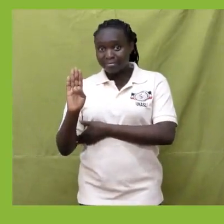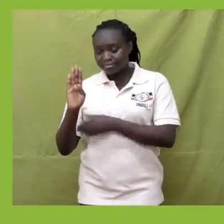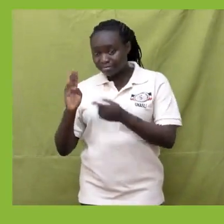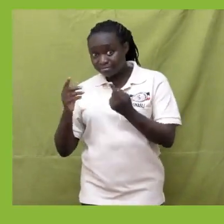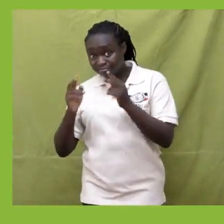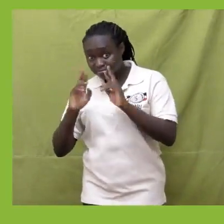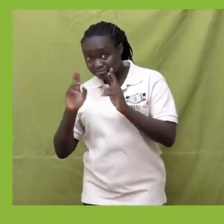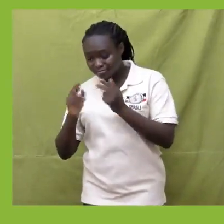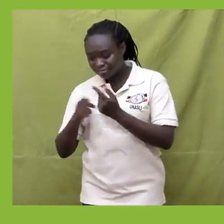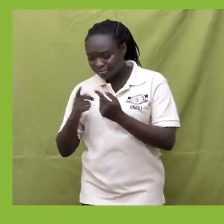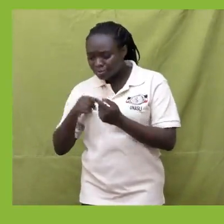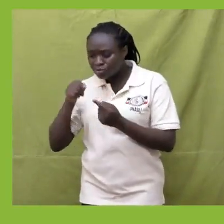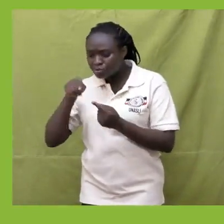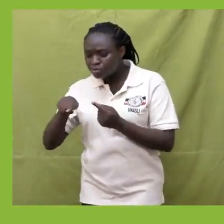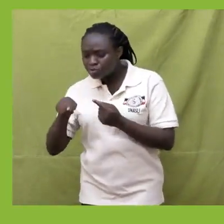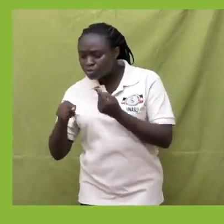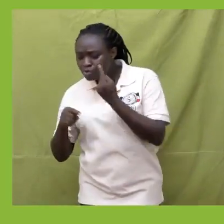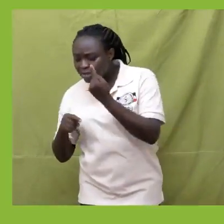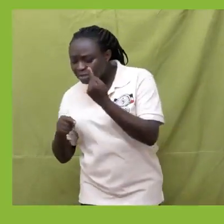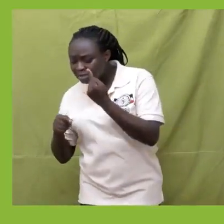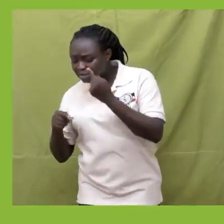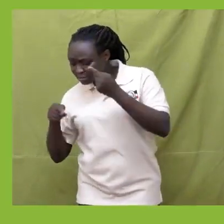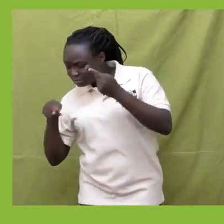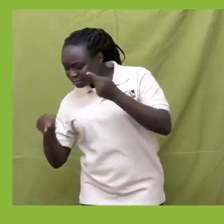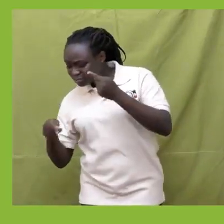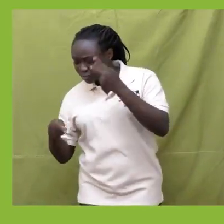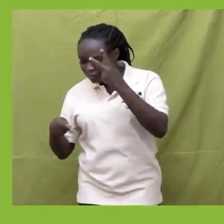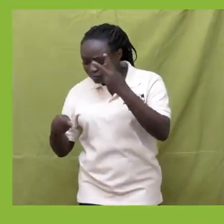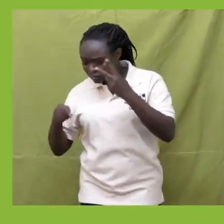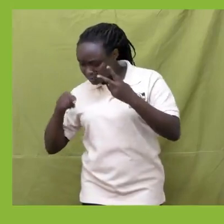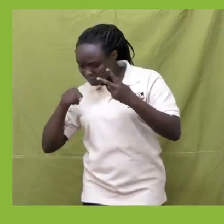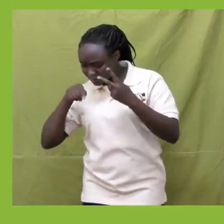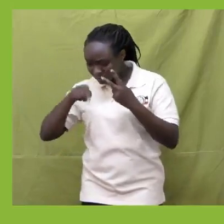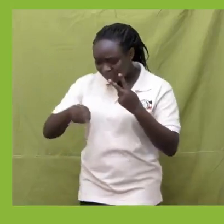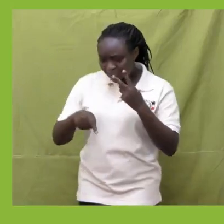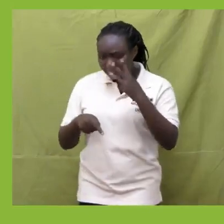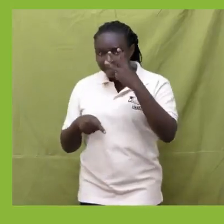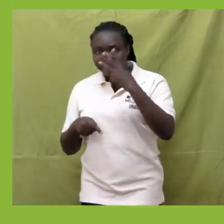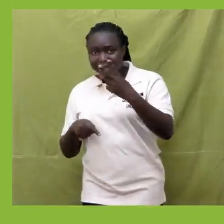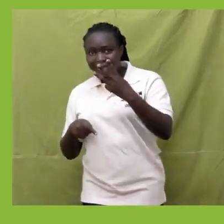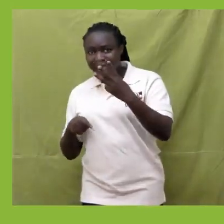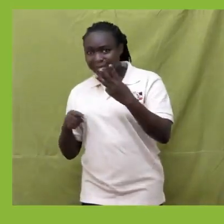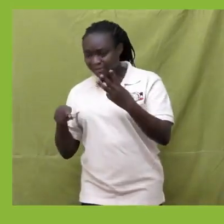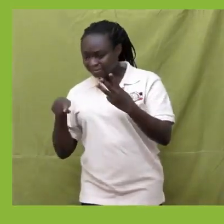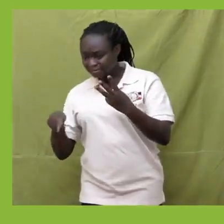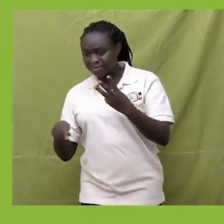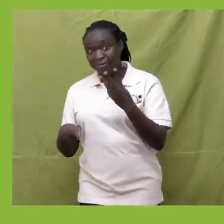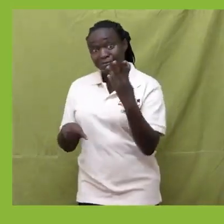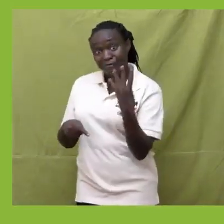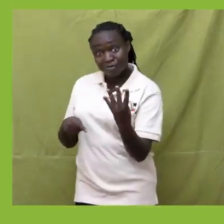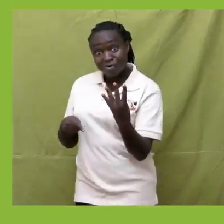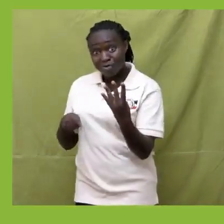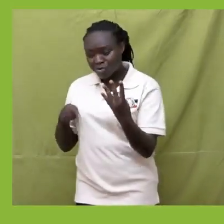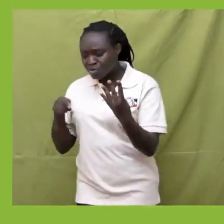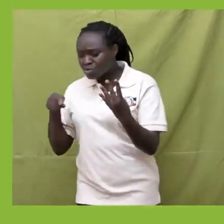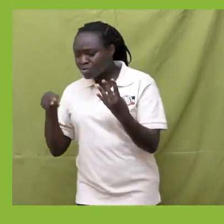1, 2, 3, 4,